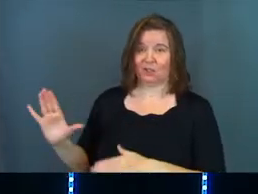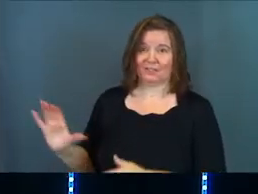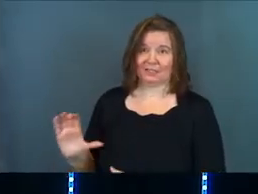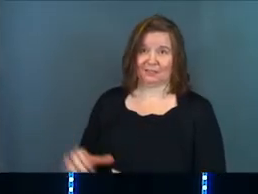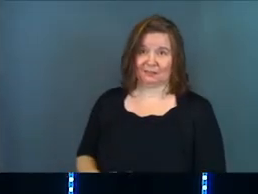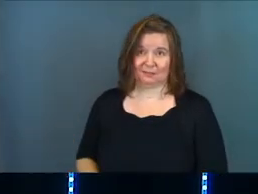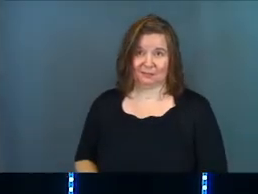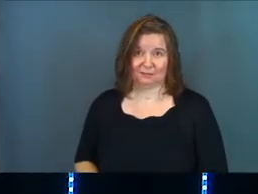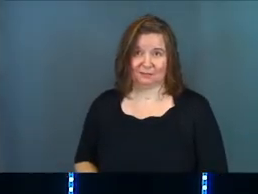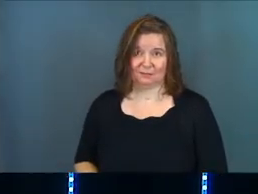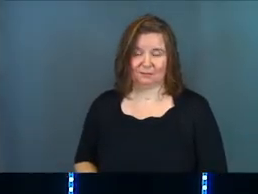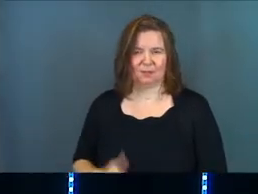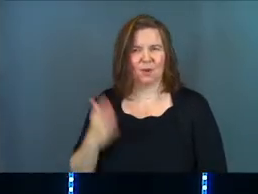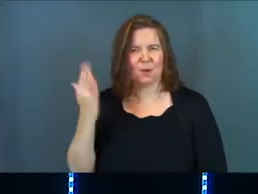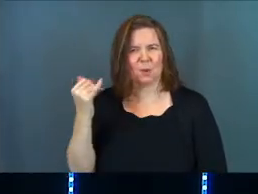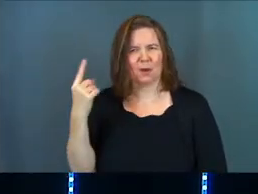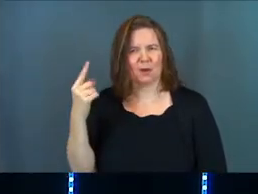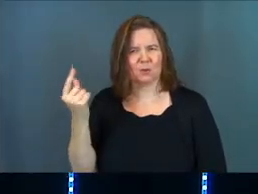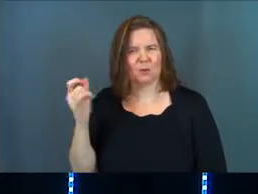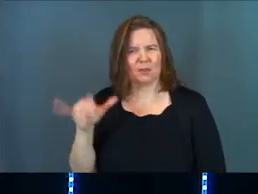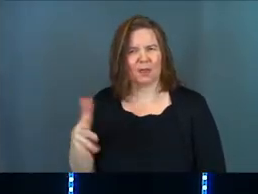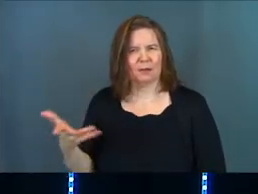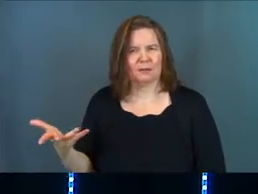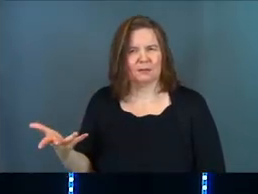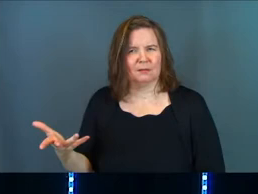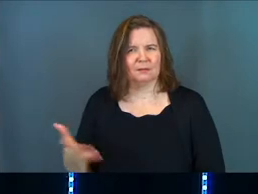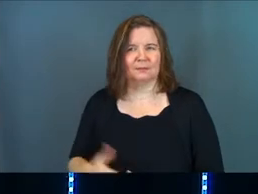did. Why does he do that?